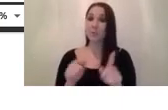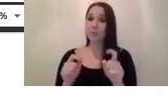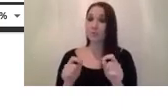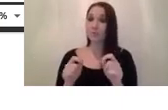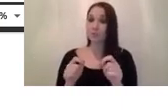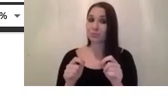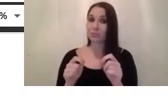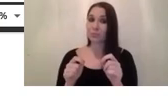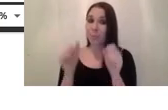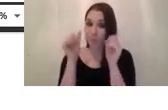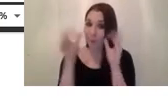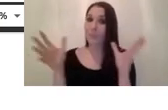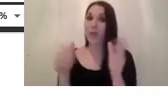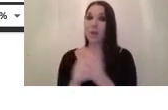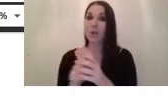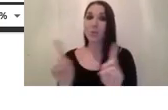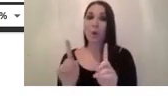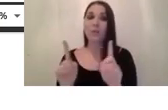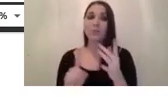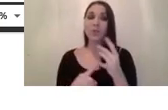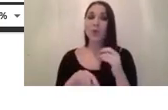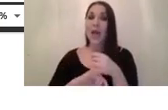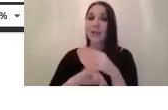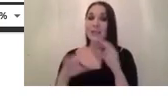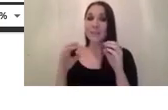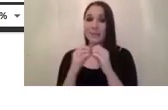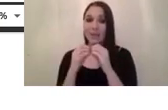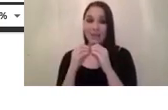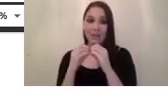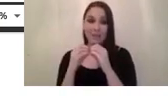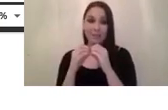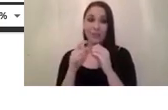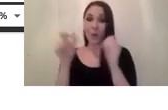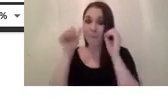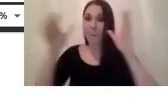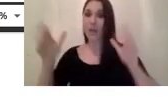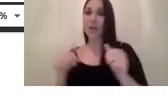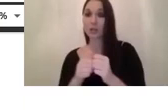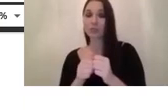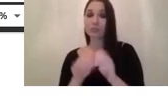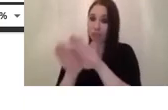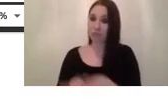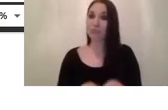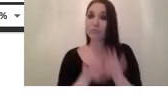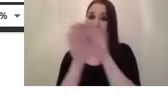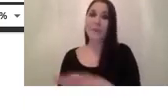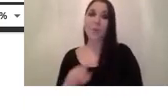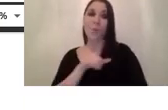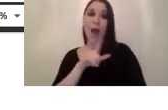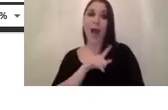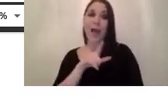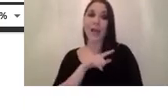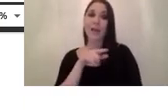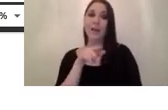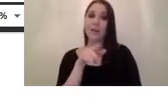mainly and uh why they're really popular where uh well well basically because they're plug and play